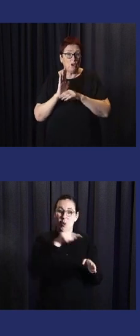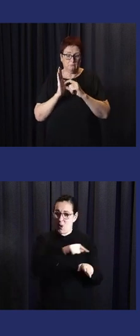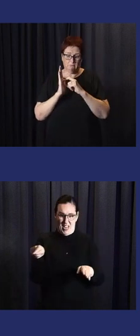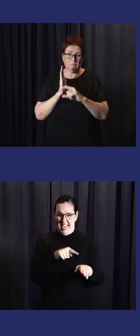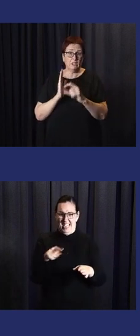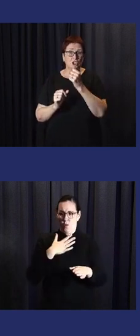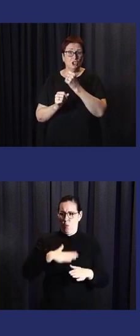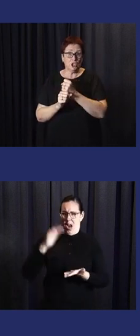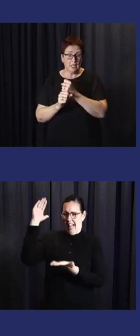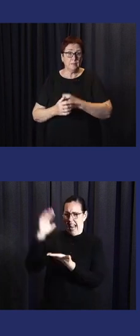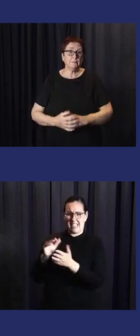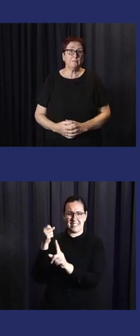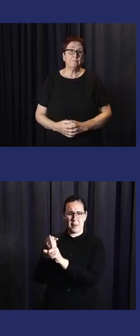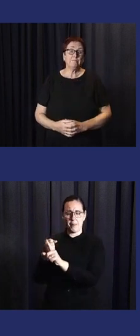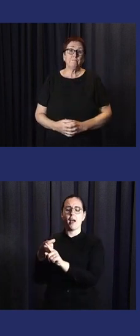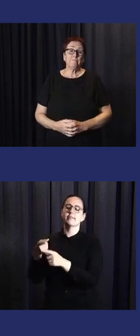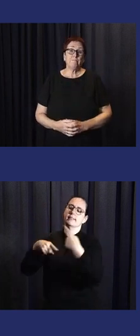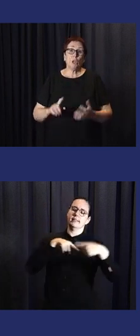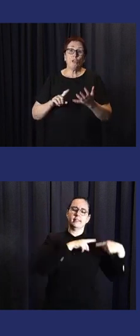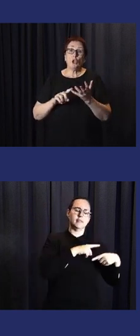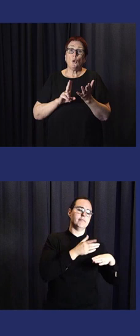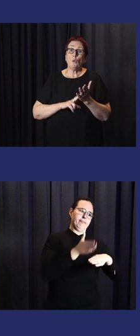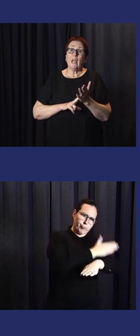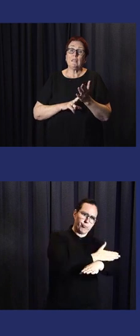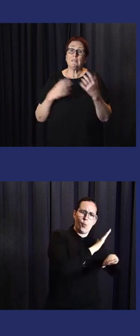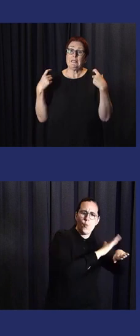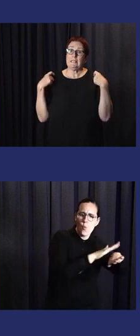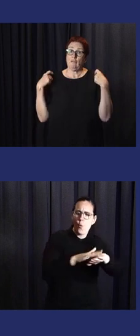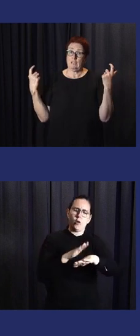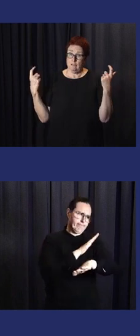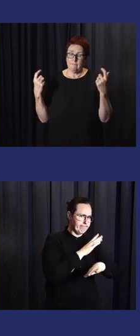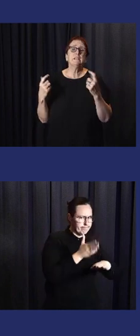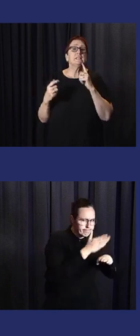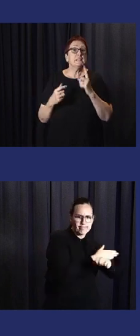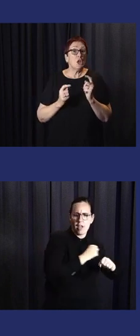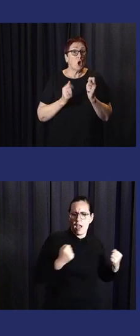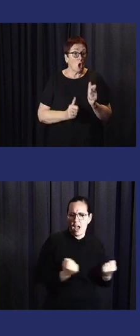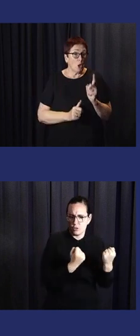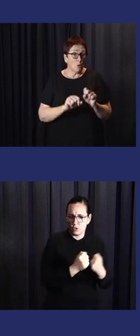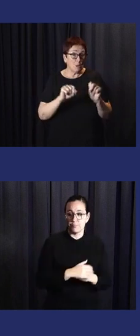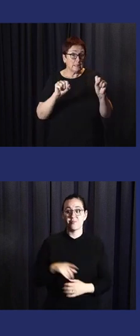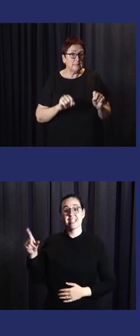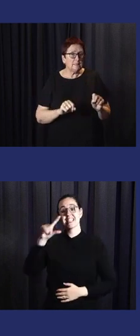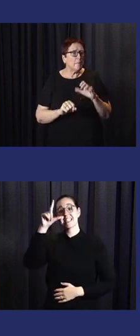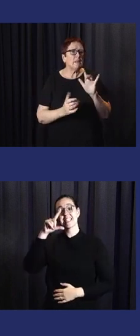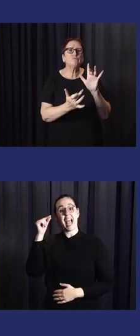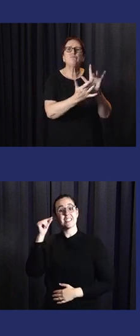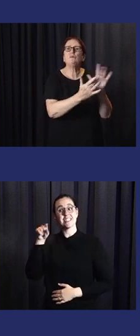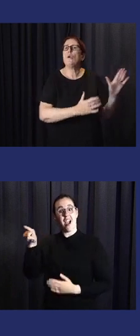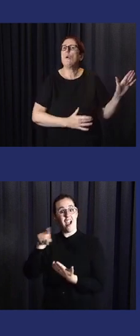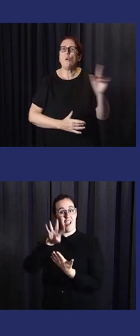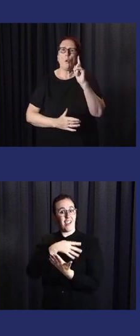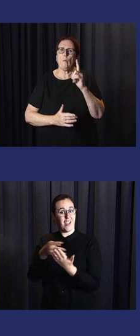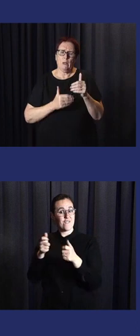For this reason, and aligned to Target G of the Sendai Framework for Disaster Risk Reduction 2015-2030, the UN